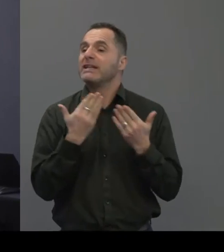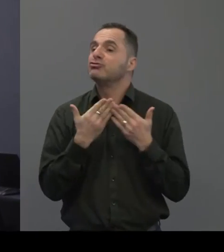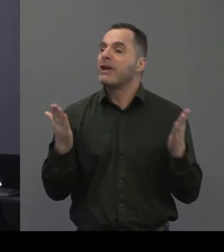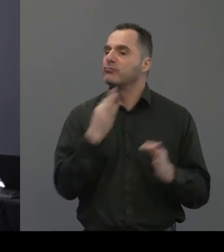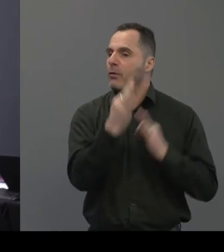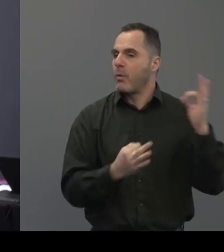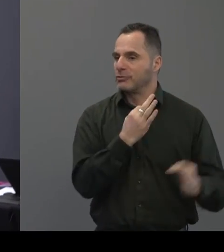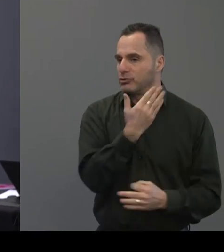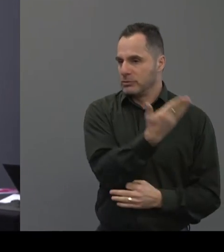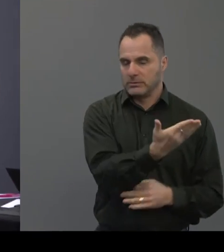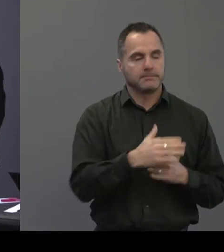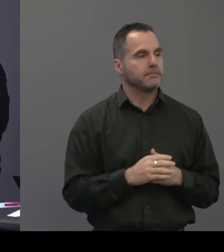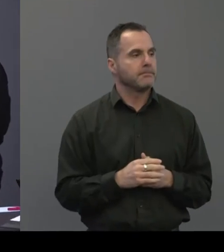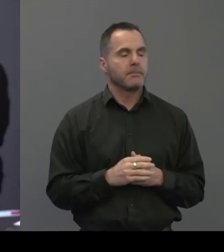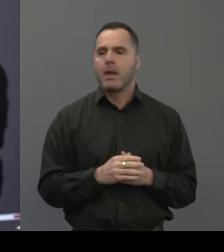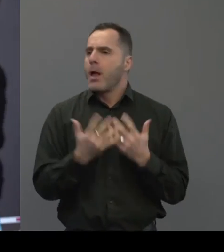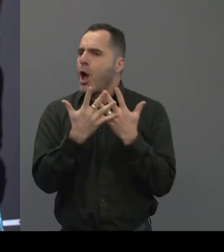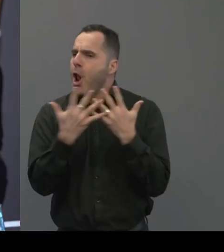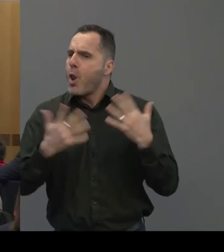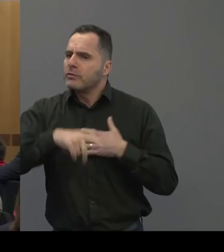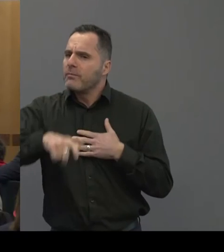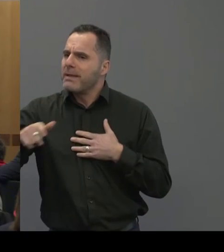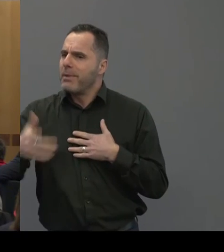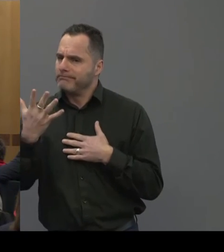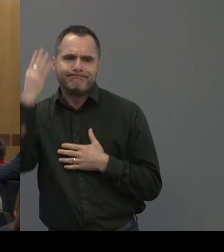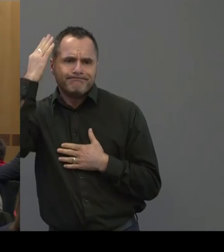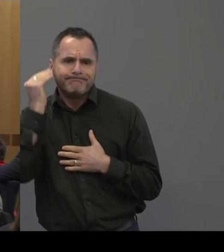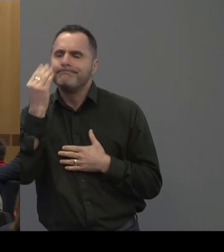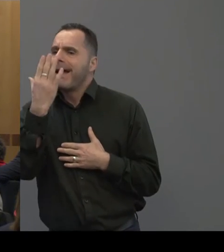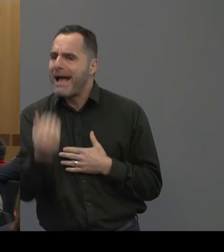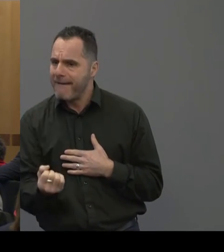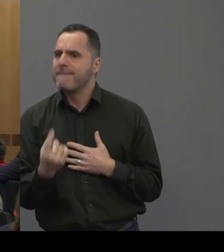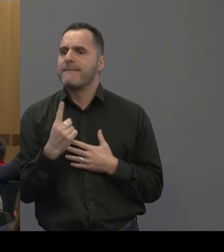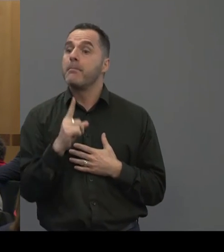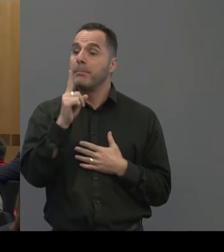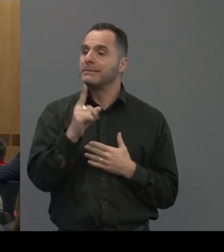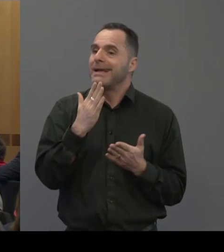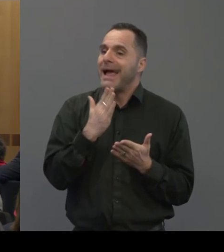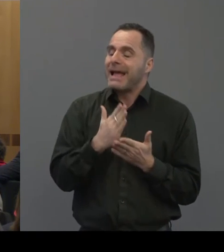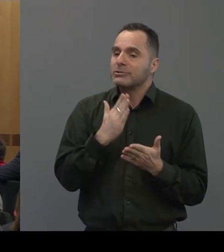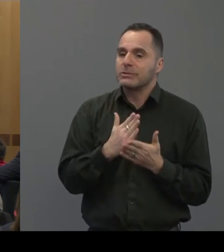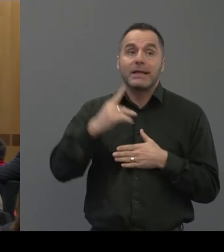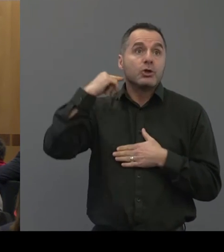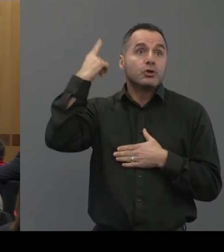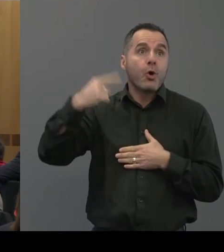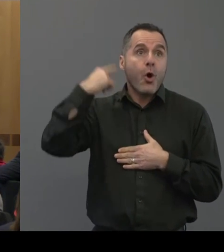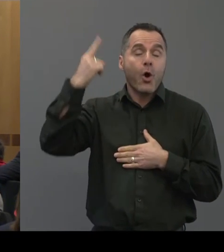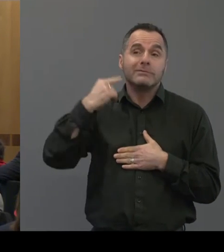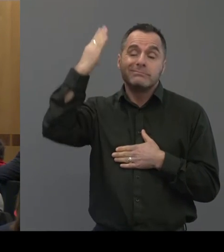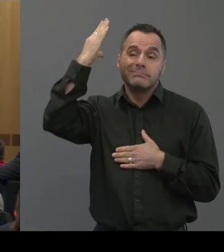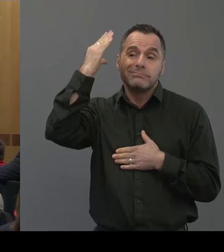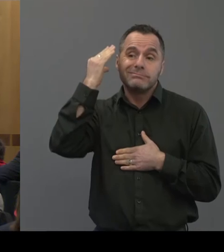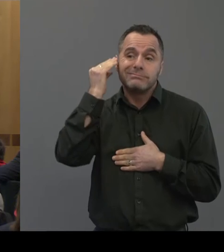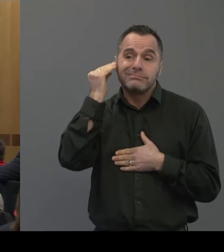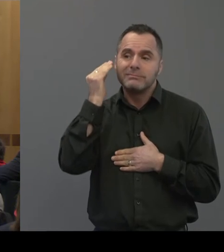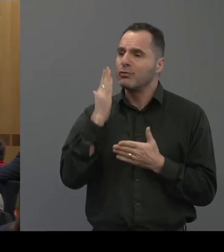one. I mean there are an awful lot of people with hearing loss, but actually the noise-induced hearing loss proportion of